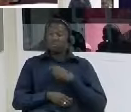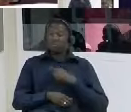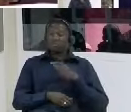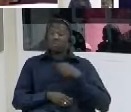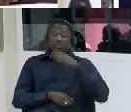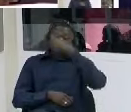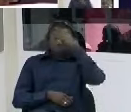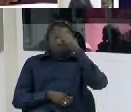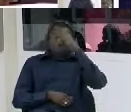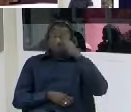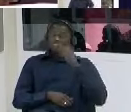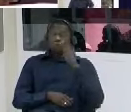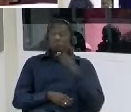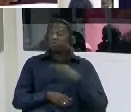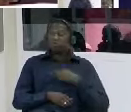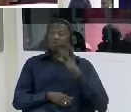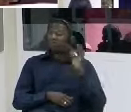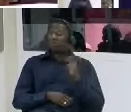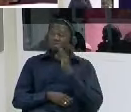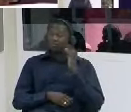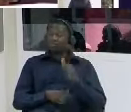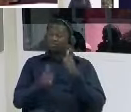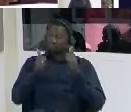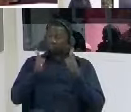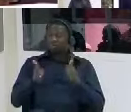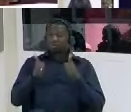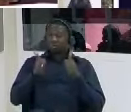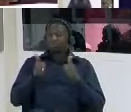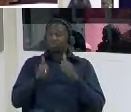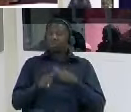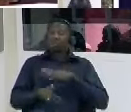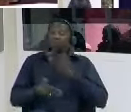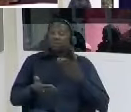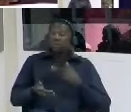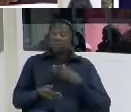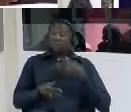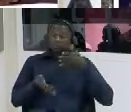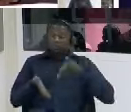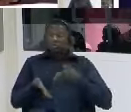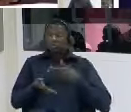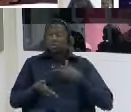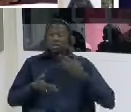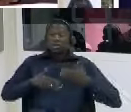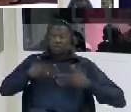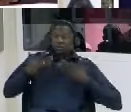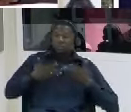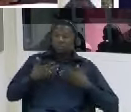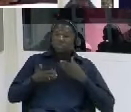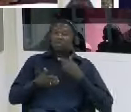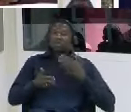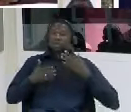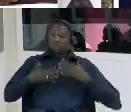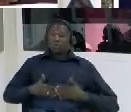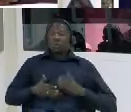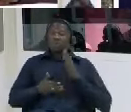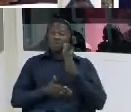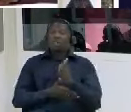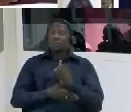appreciate it that is the reason why today we are enjoying this human right we have here over western europe